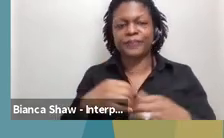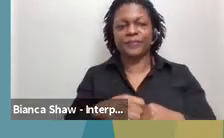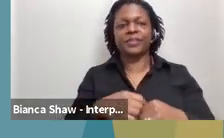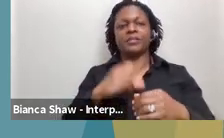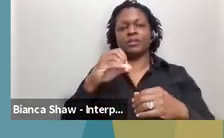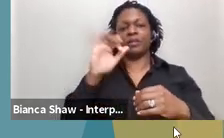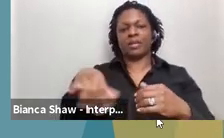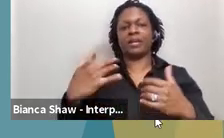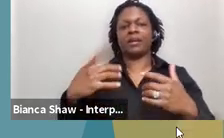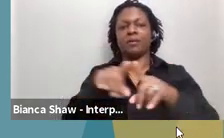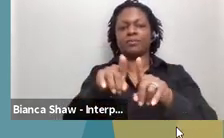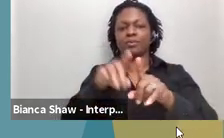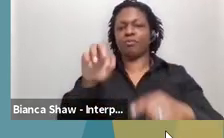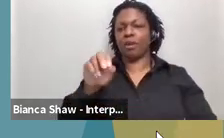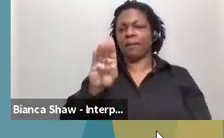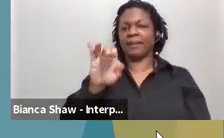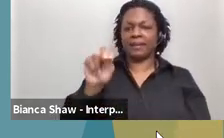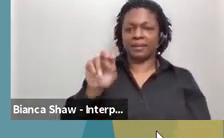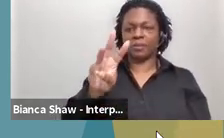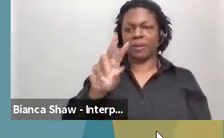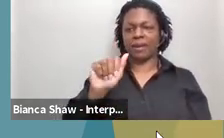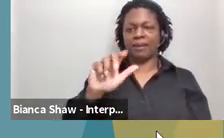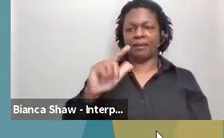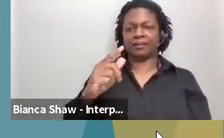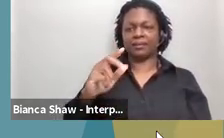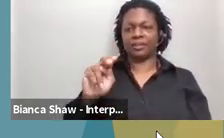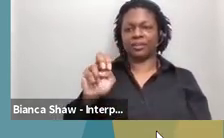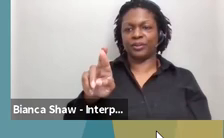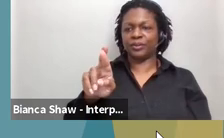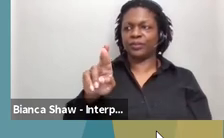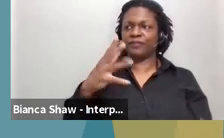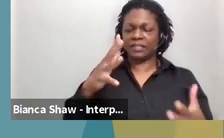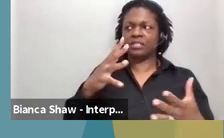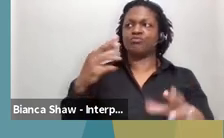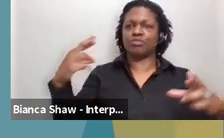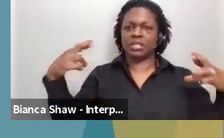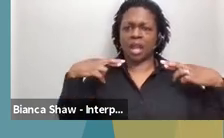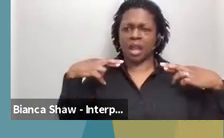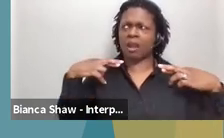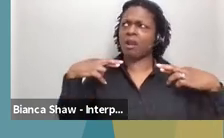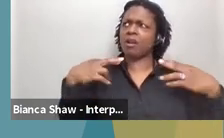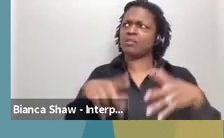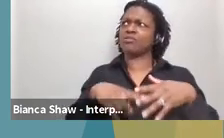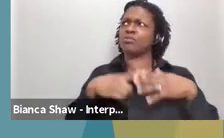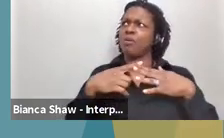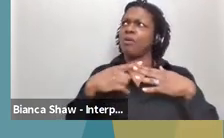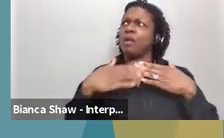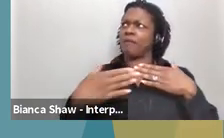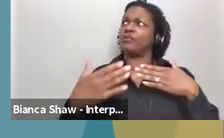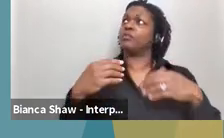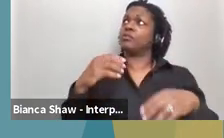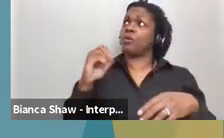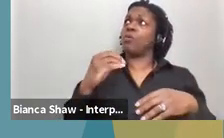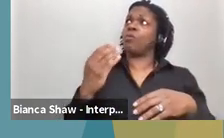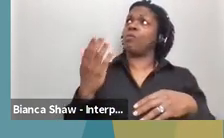Robin Wagner's retirement, which was effective, um, last, uh, July